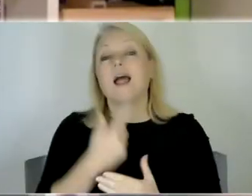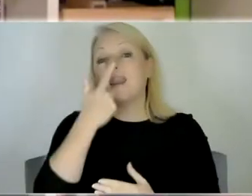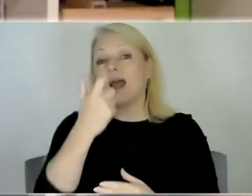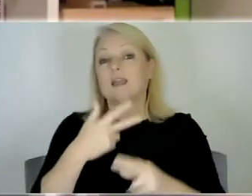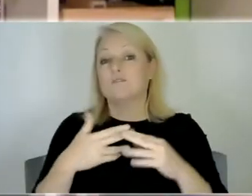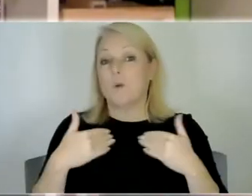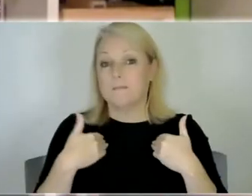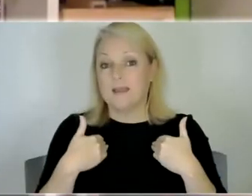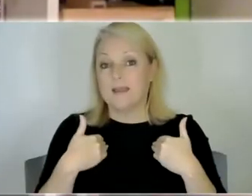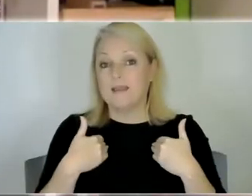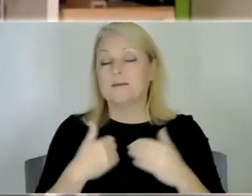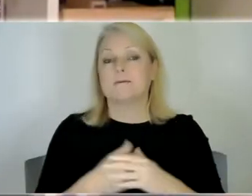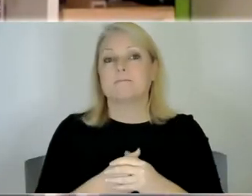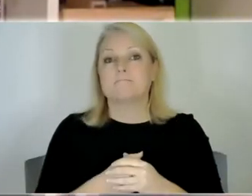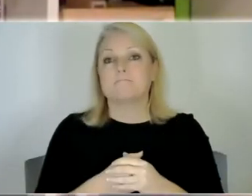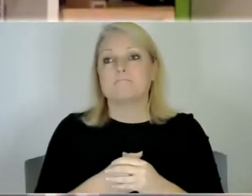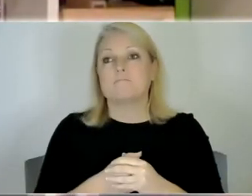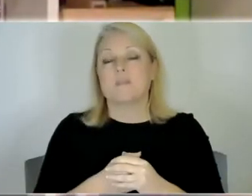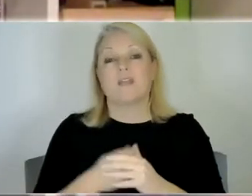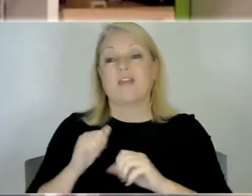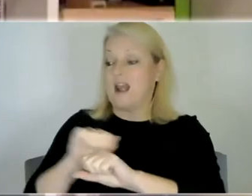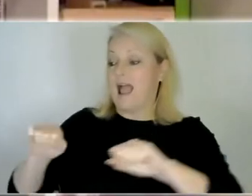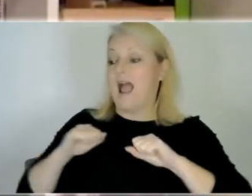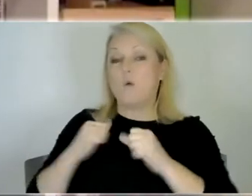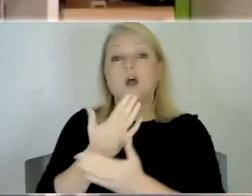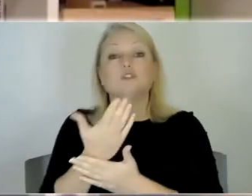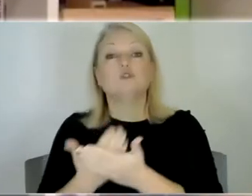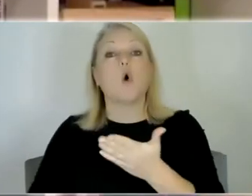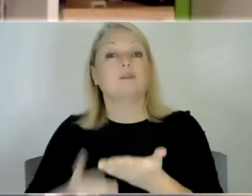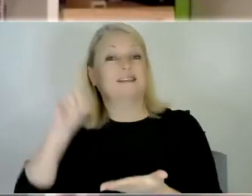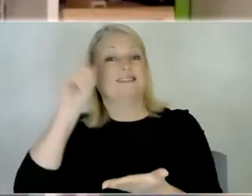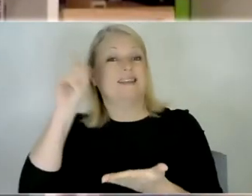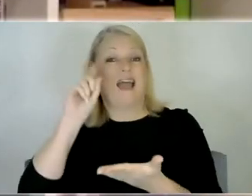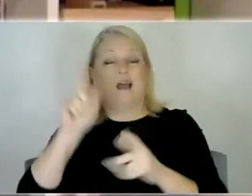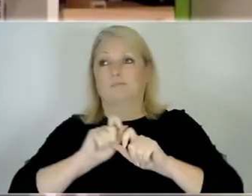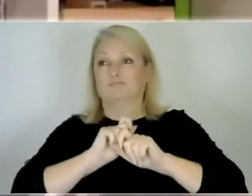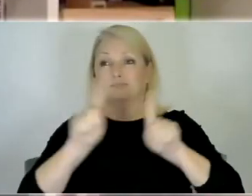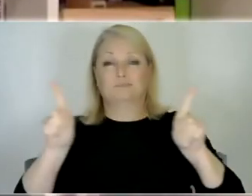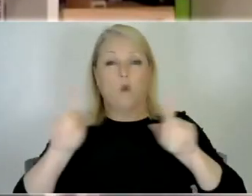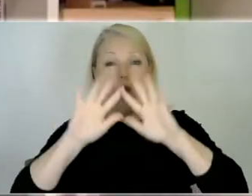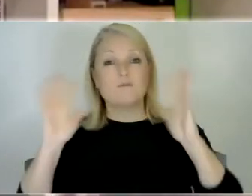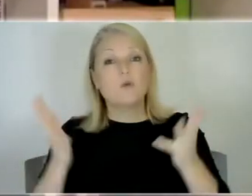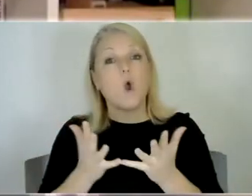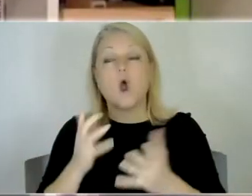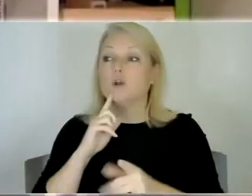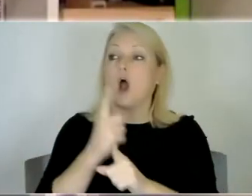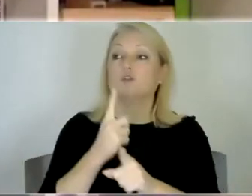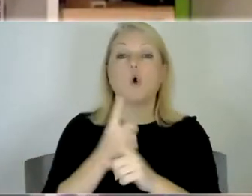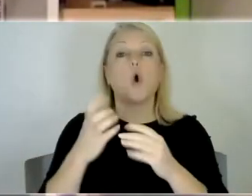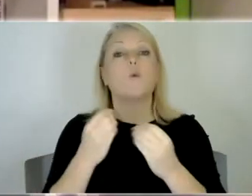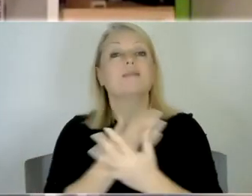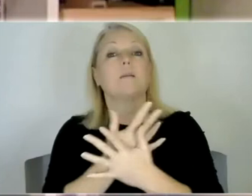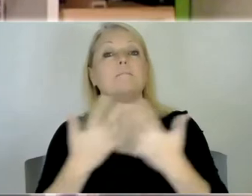that our stories have been shared all around the world and I get to talk to lots of families and and